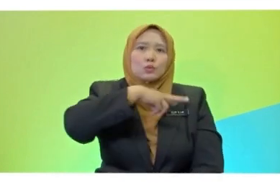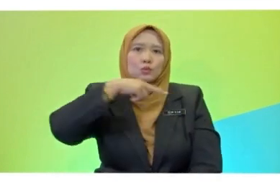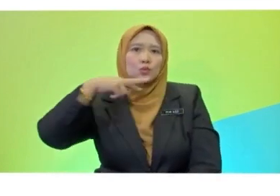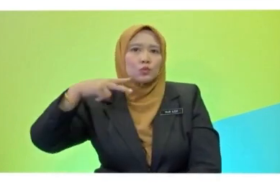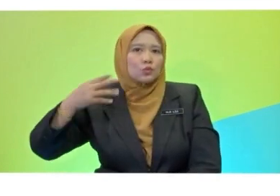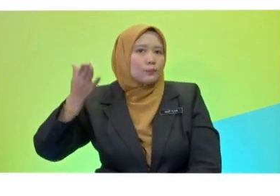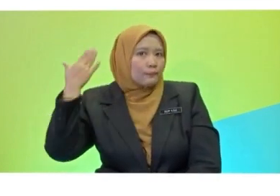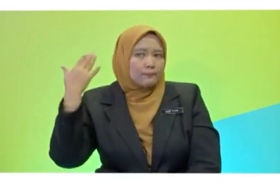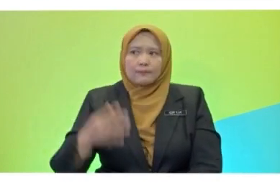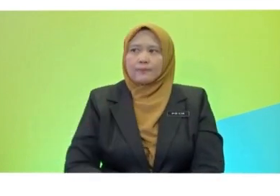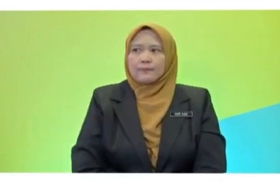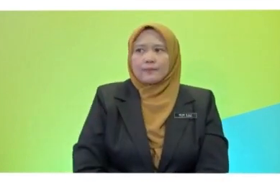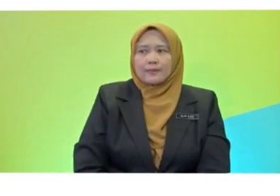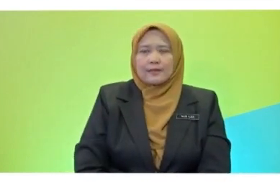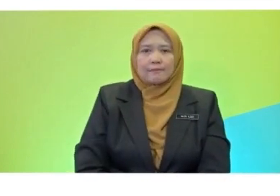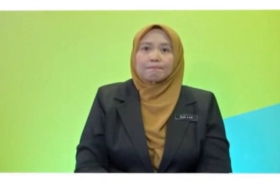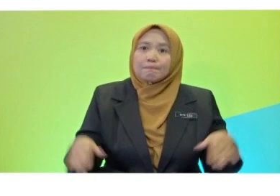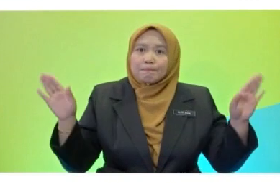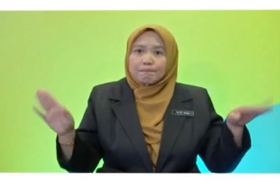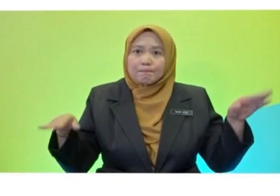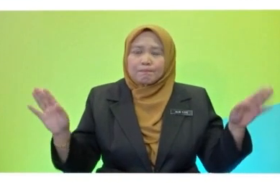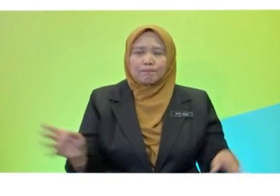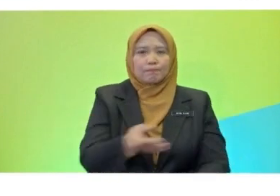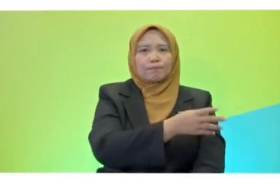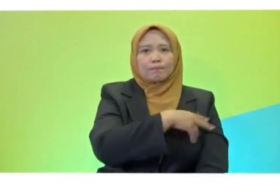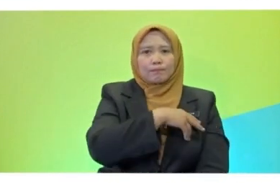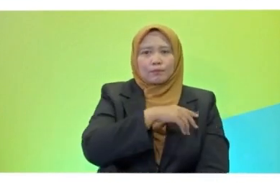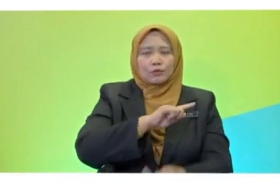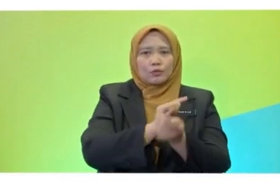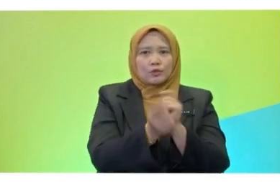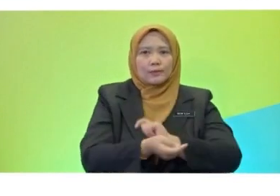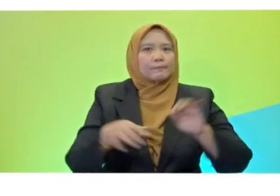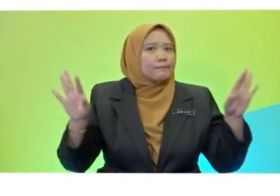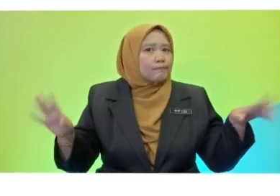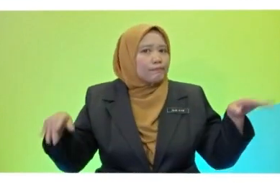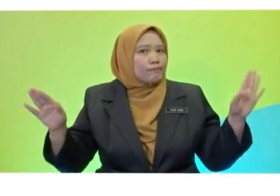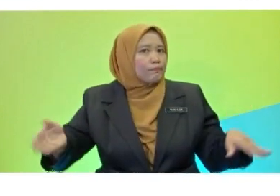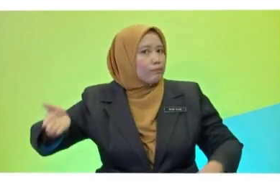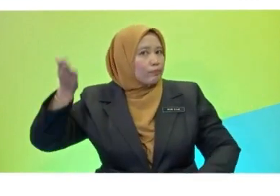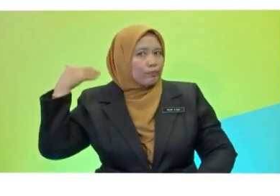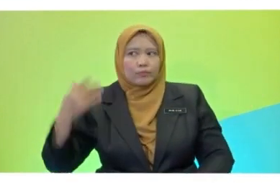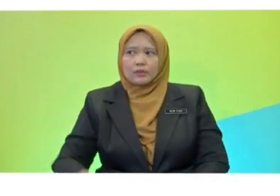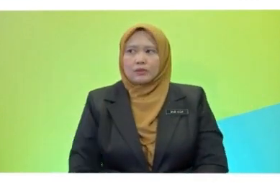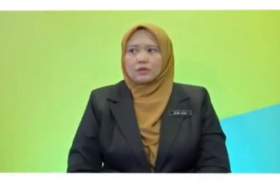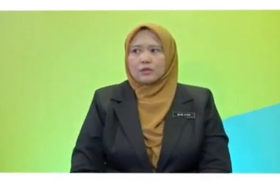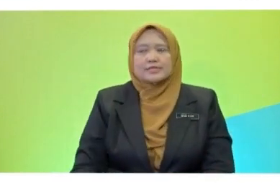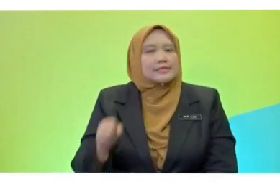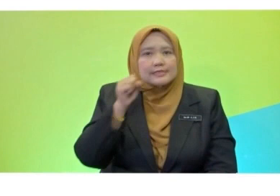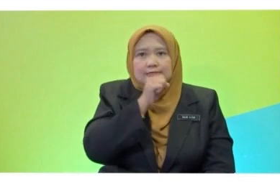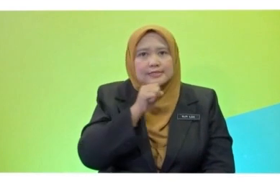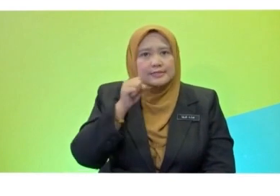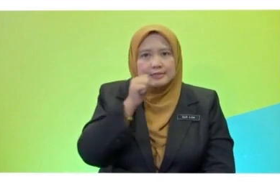Okay. Fly becomes flew. Sing becomes sang. And Chris.